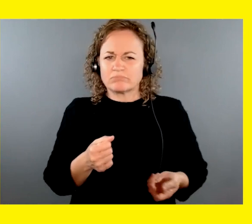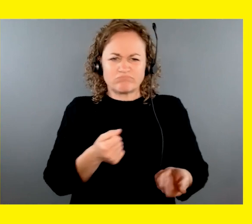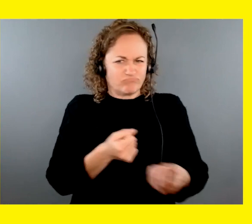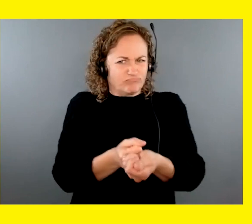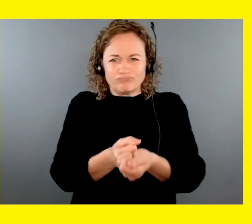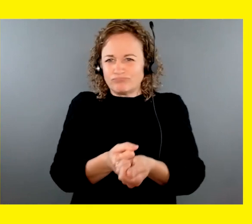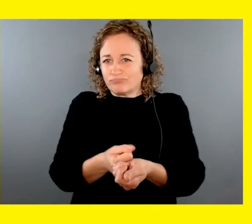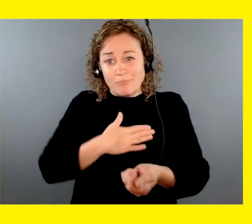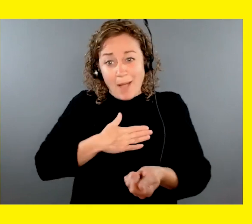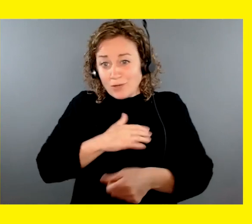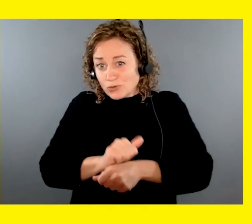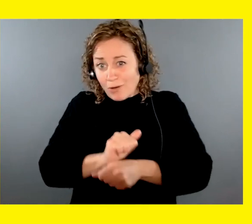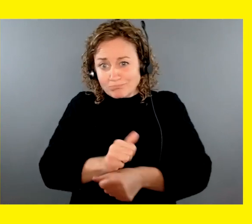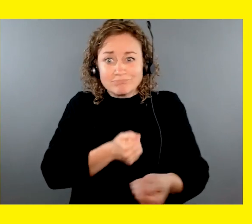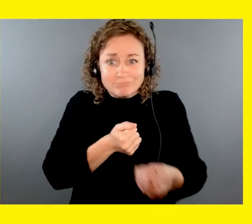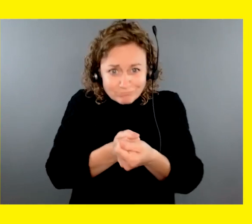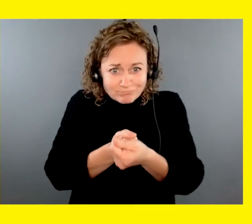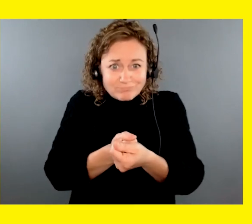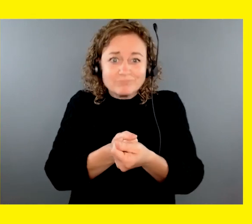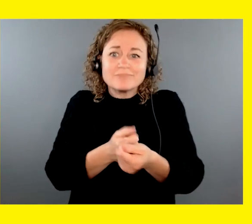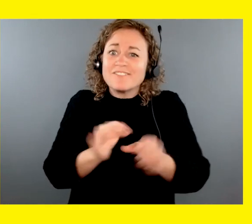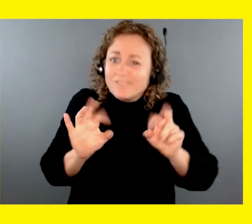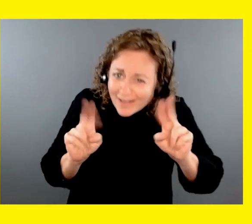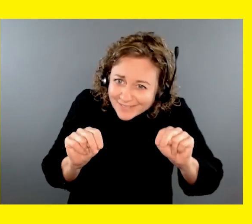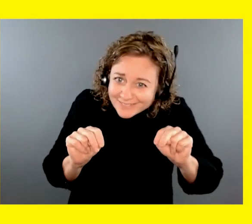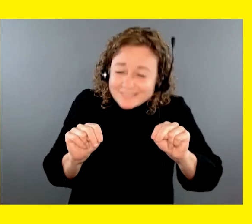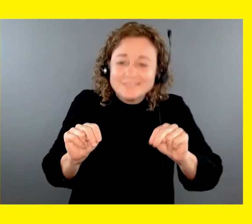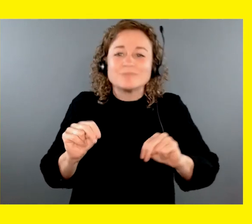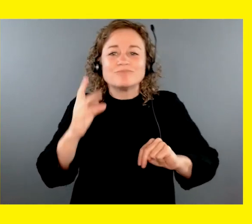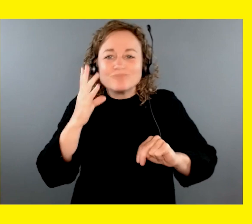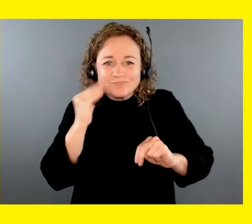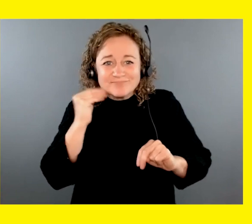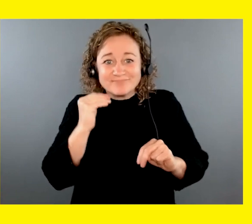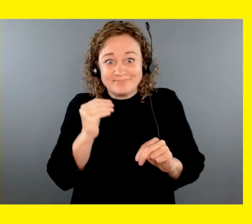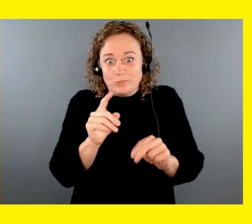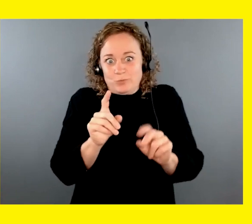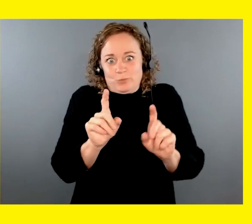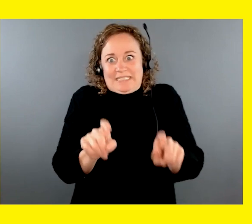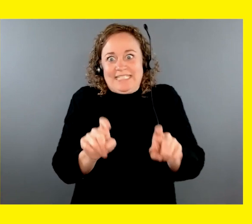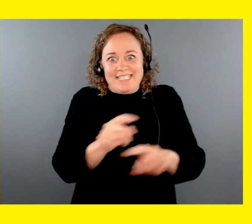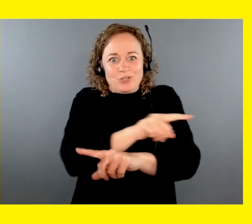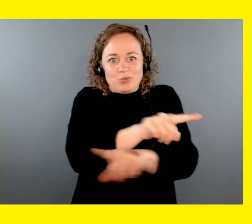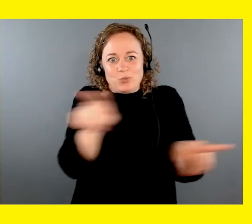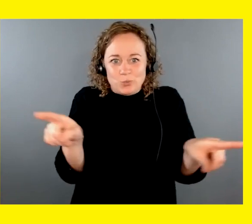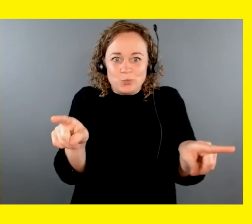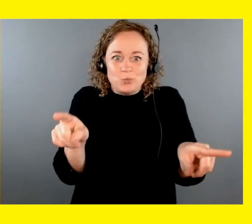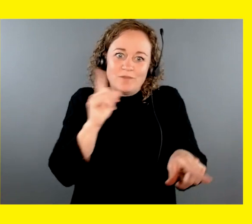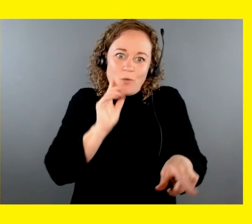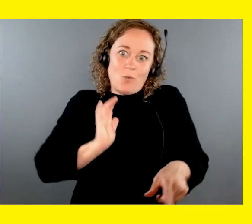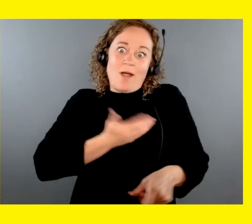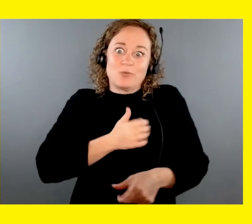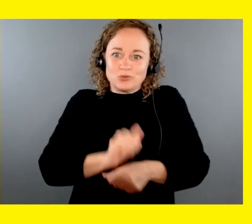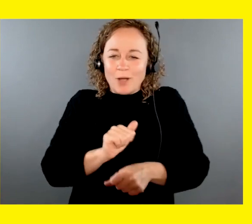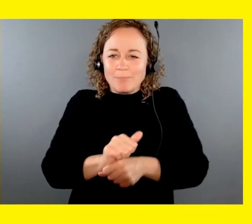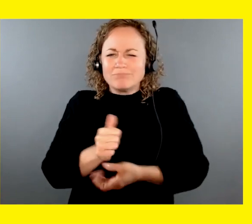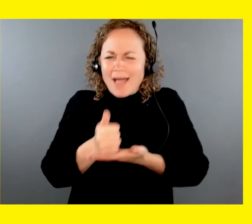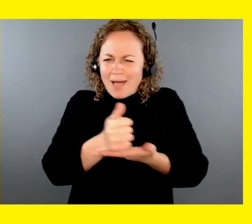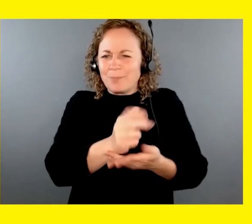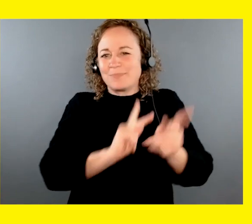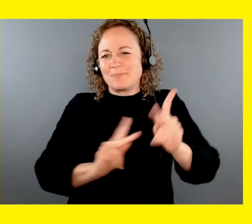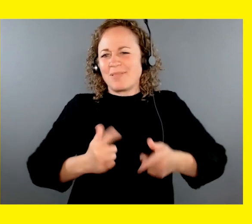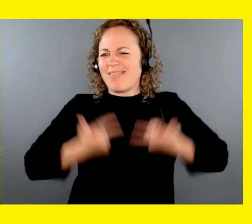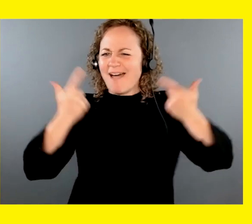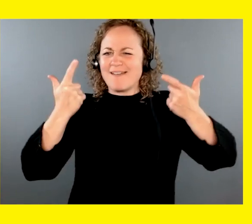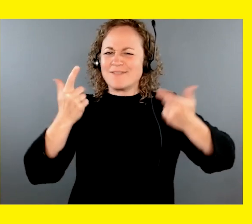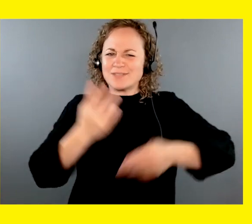and we're there to make sure that this is a fun experience because without you, we could not do what we do and you get to help change someone's life. And we just want to